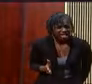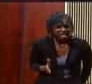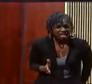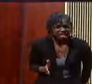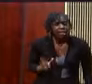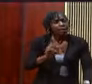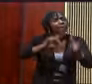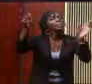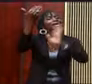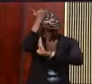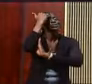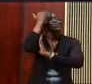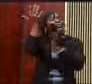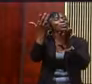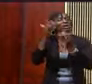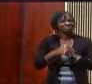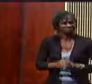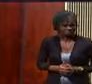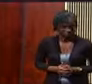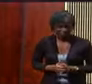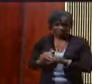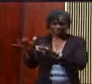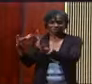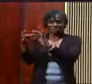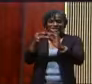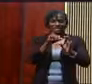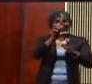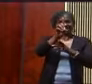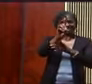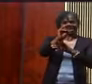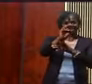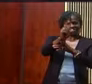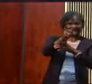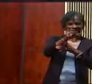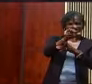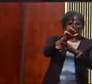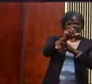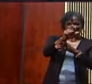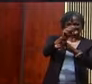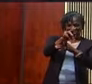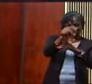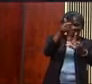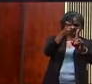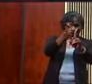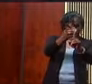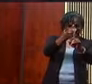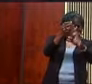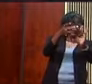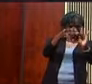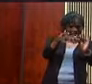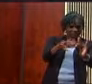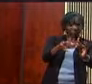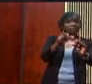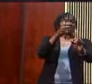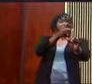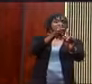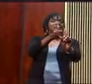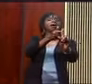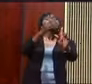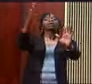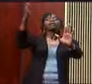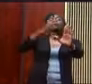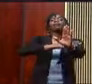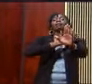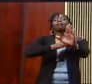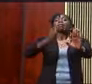but don't you know something about DMX that makes me shout? And that is DMX could have a concert, and the